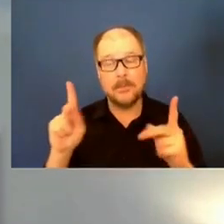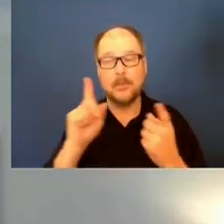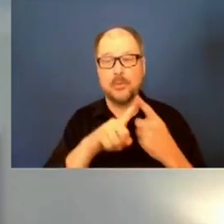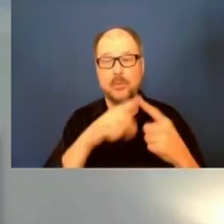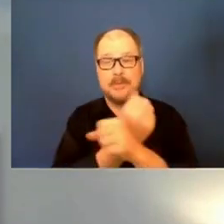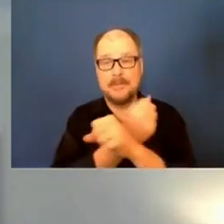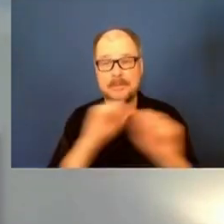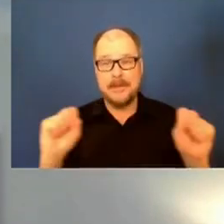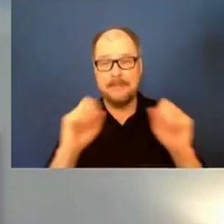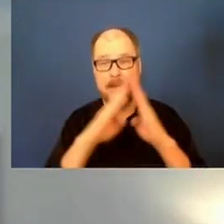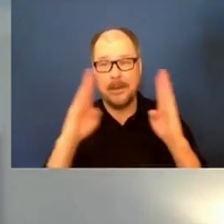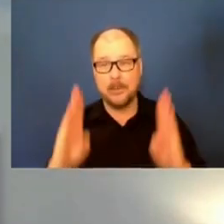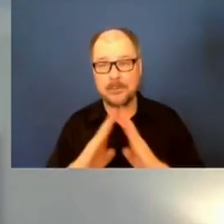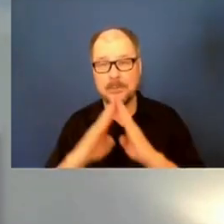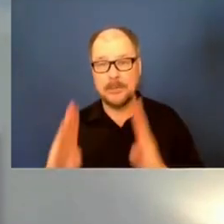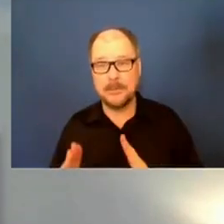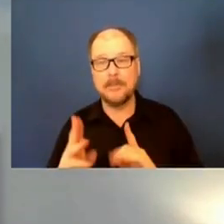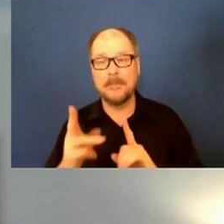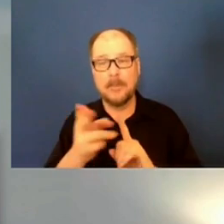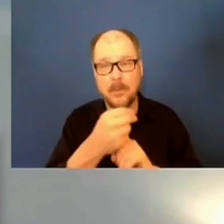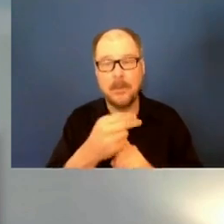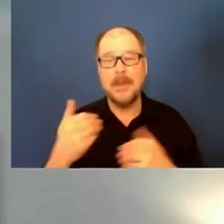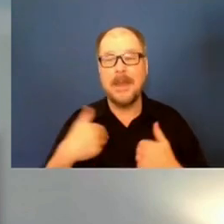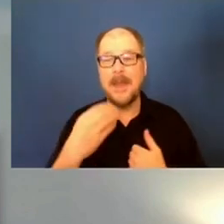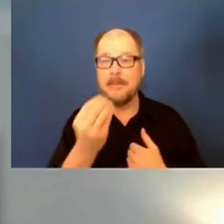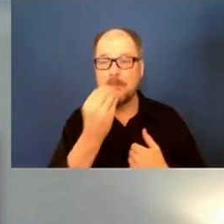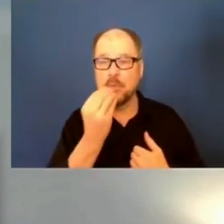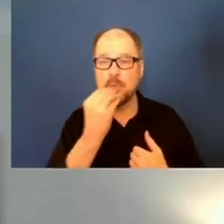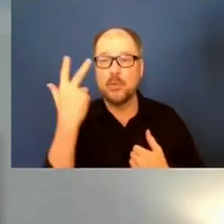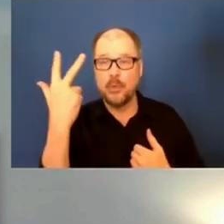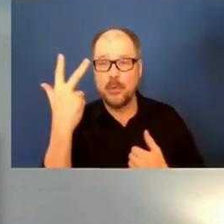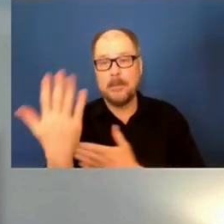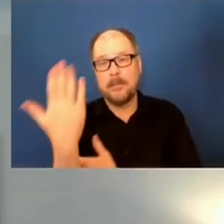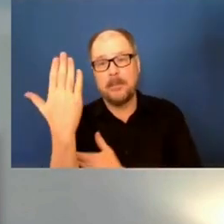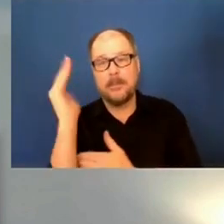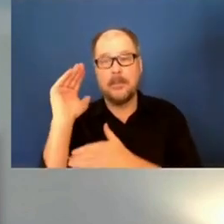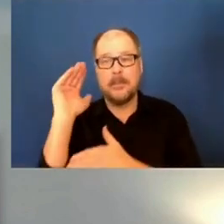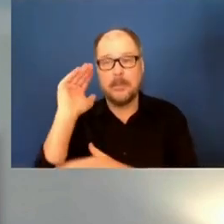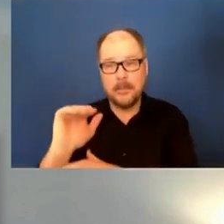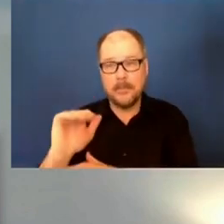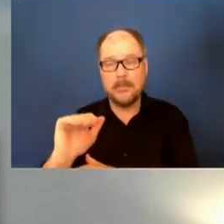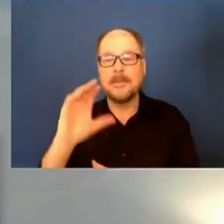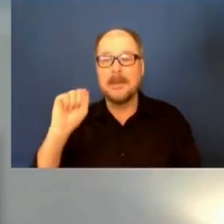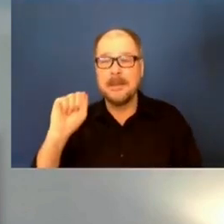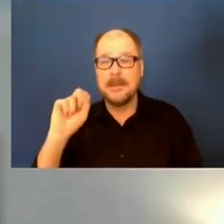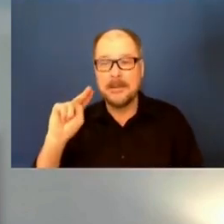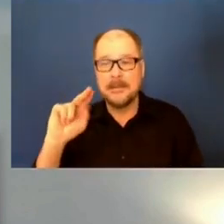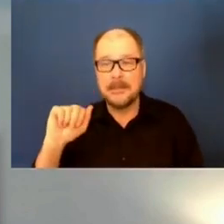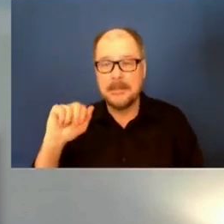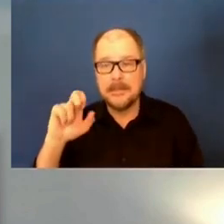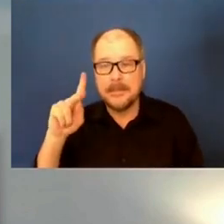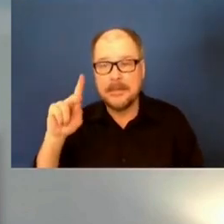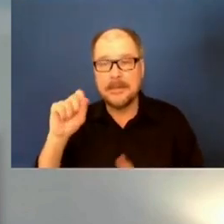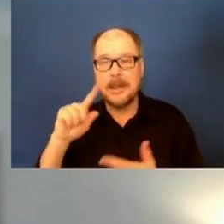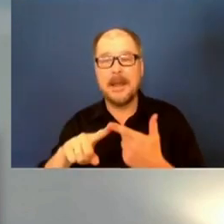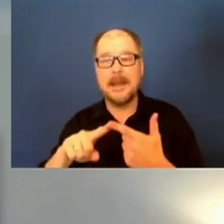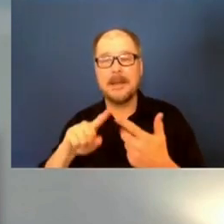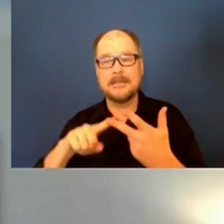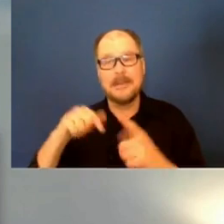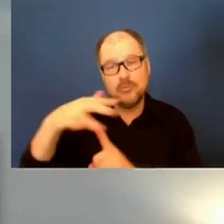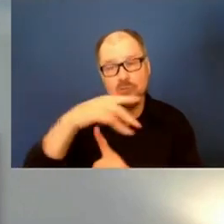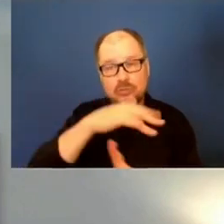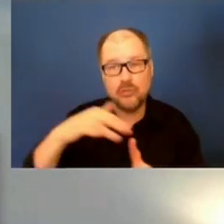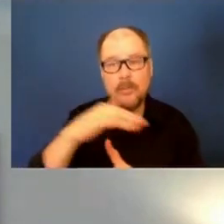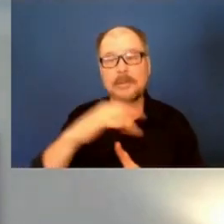where they have access to food, three meals a day and snacks and wraparound services and job supports and mental